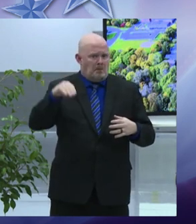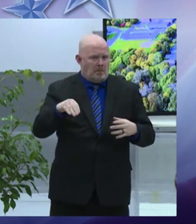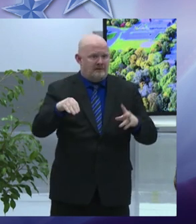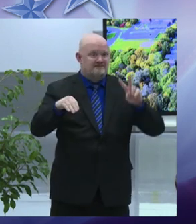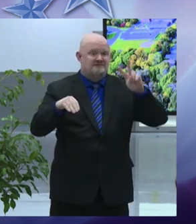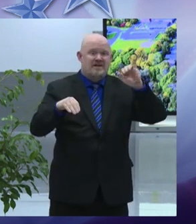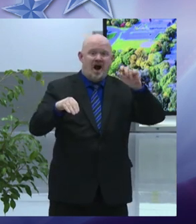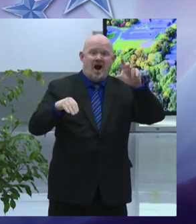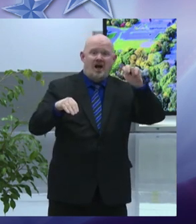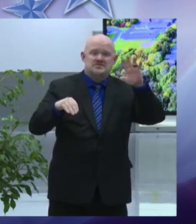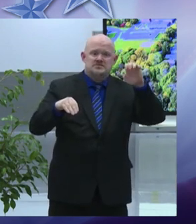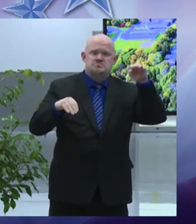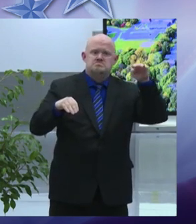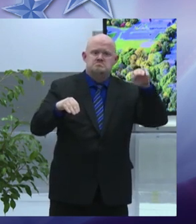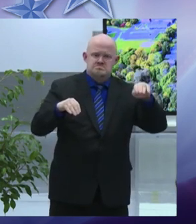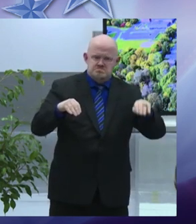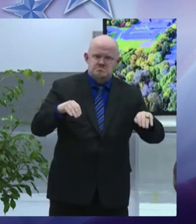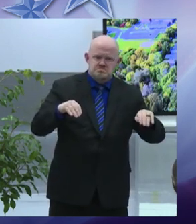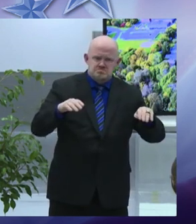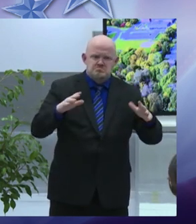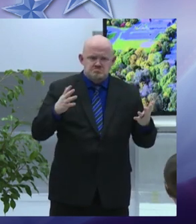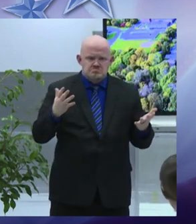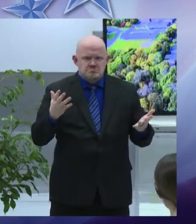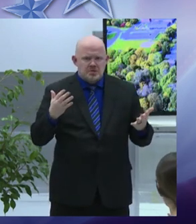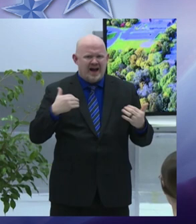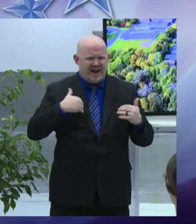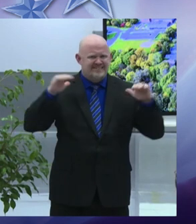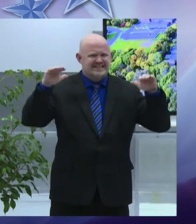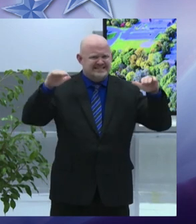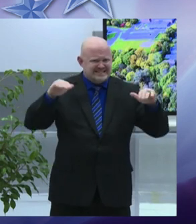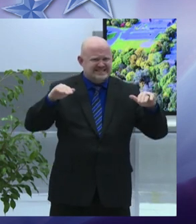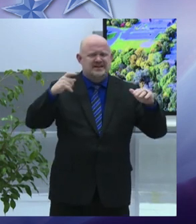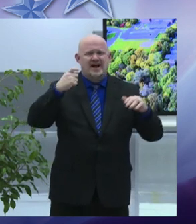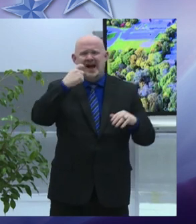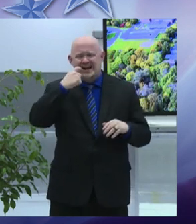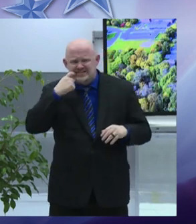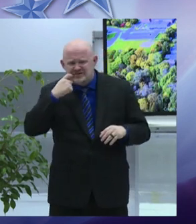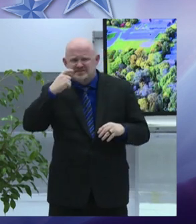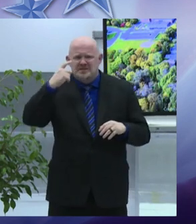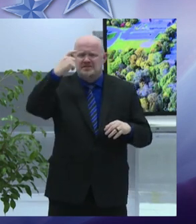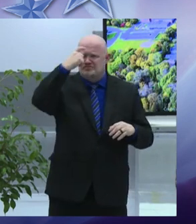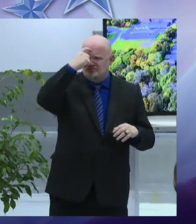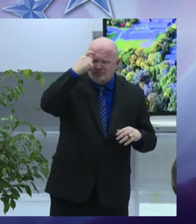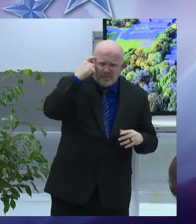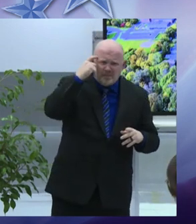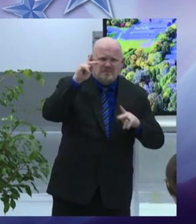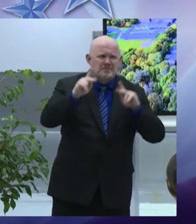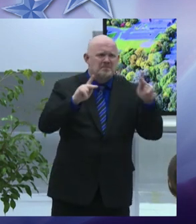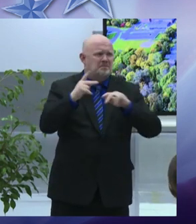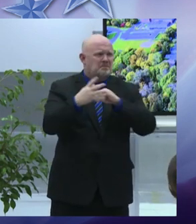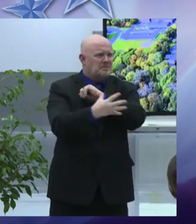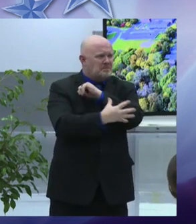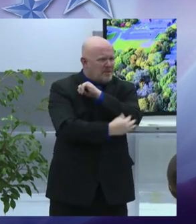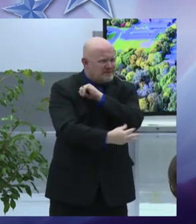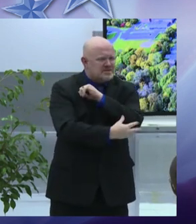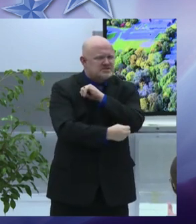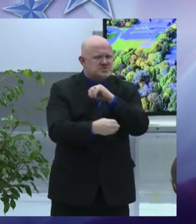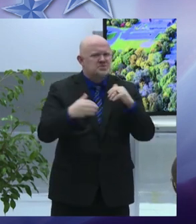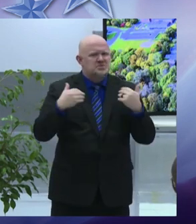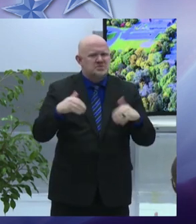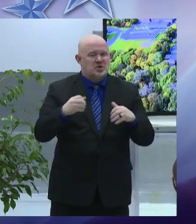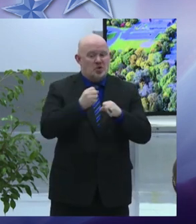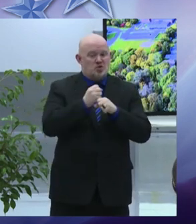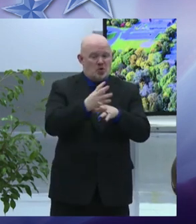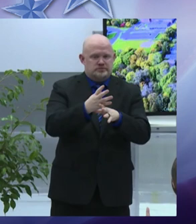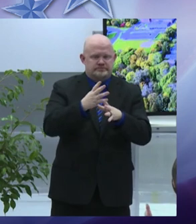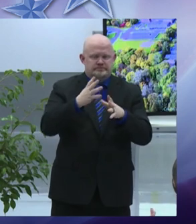opportunity addiction and trauma drive too many people to dangerous and violent acts the syracuse police department